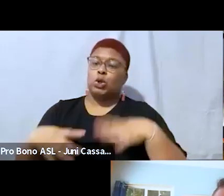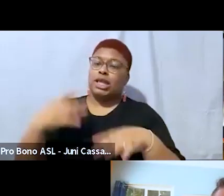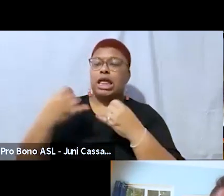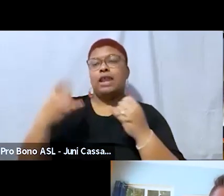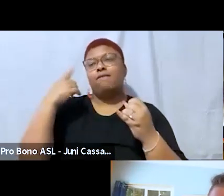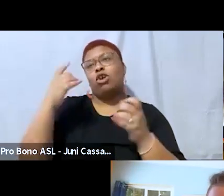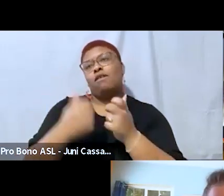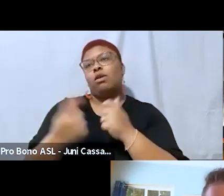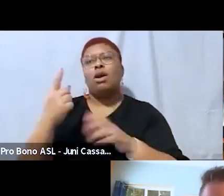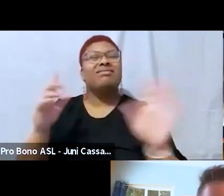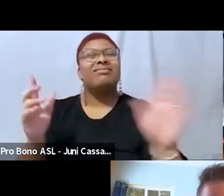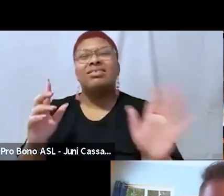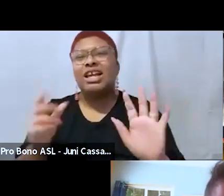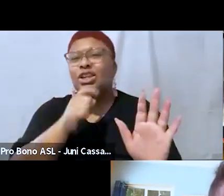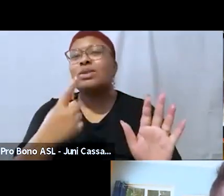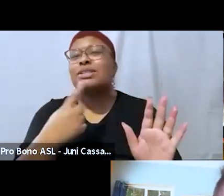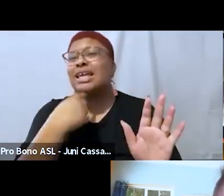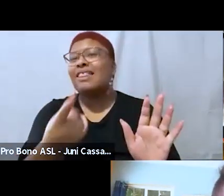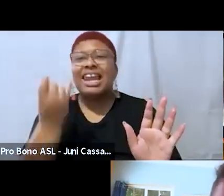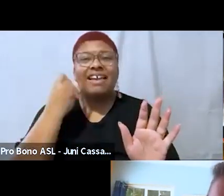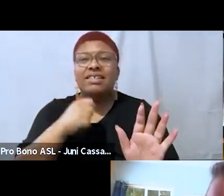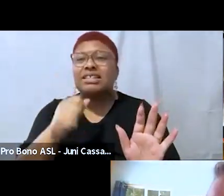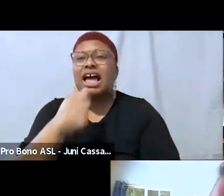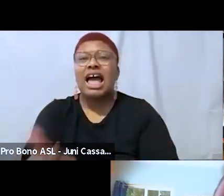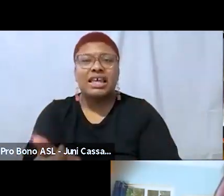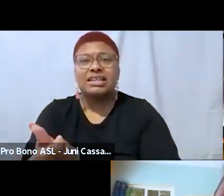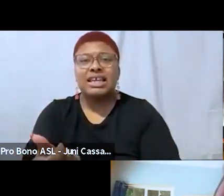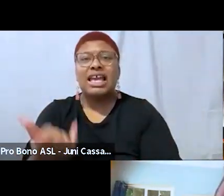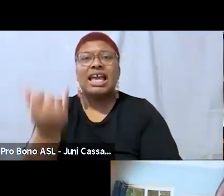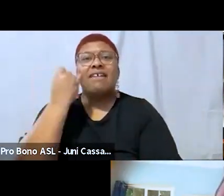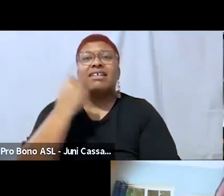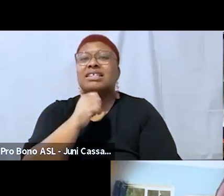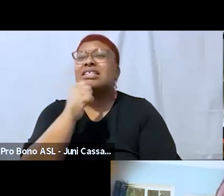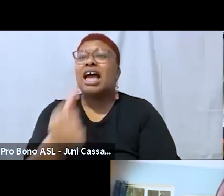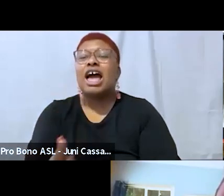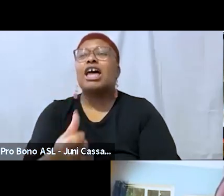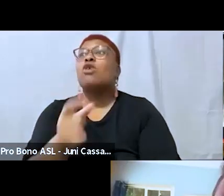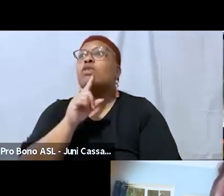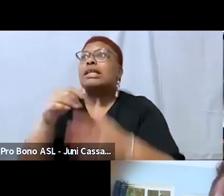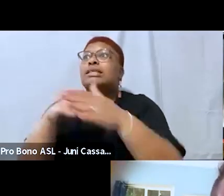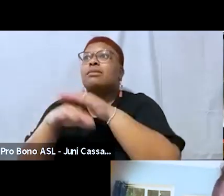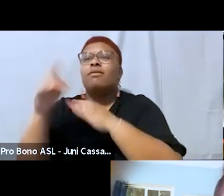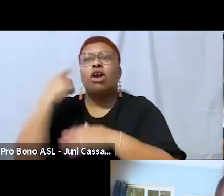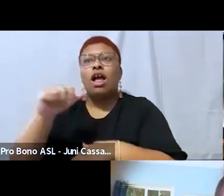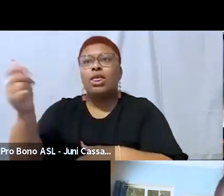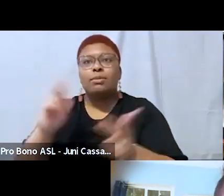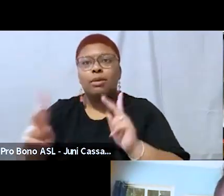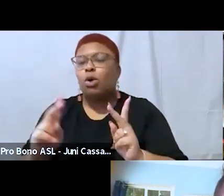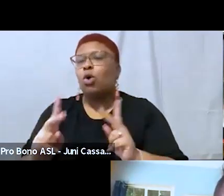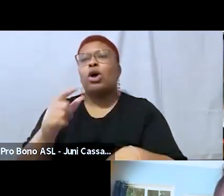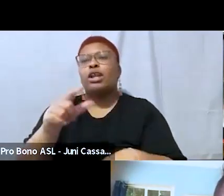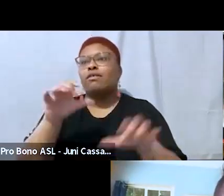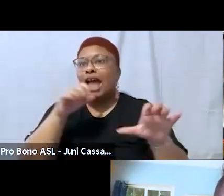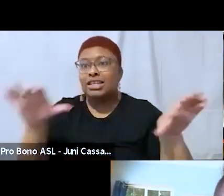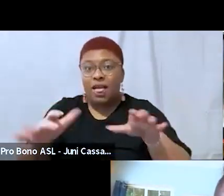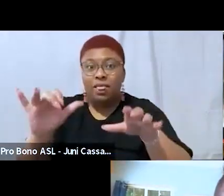don't say that if it's not right like if it's not really and you haven't done work don't say it you know